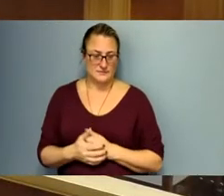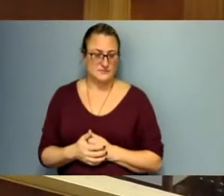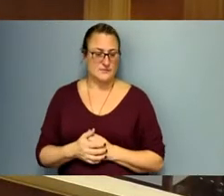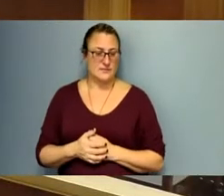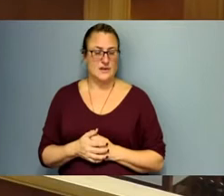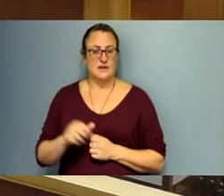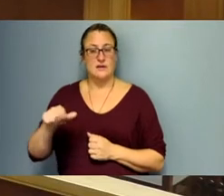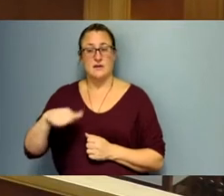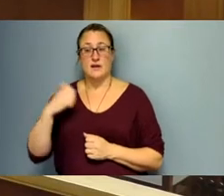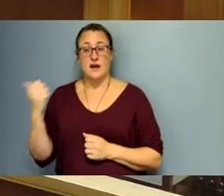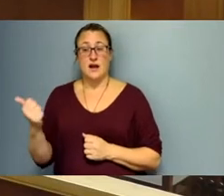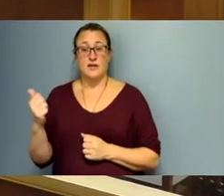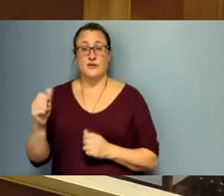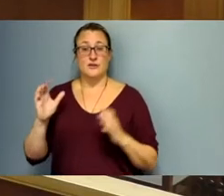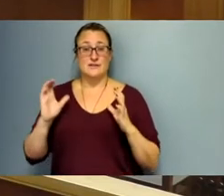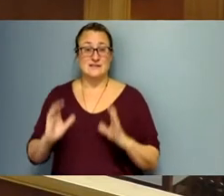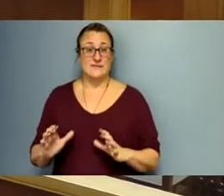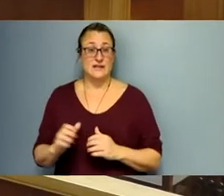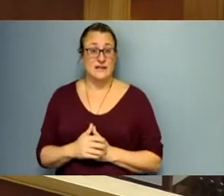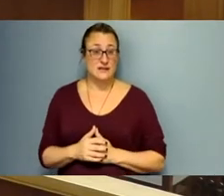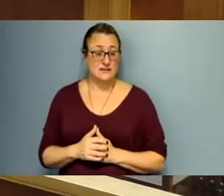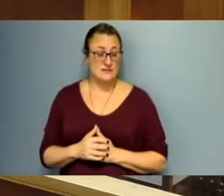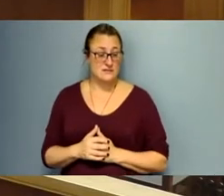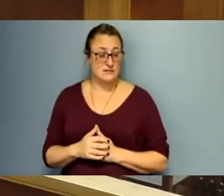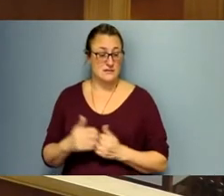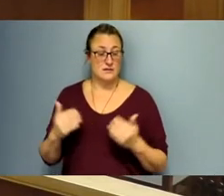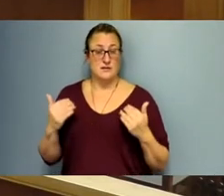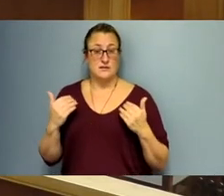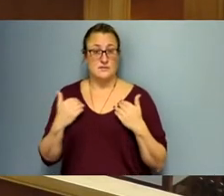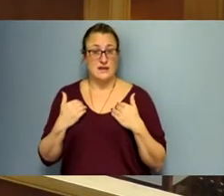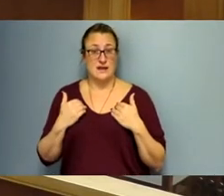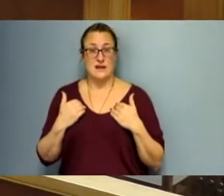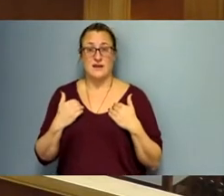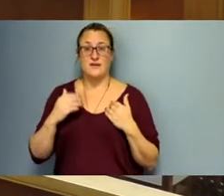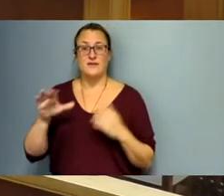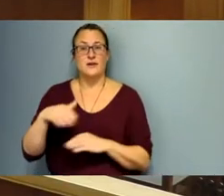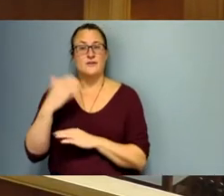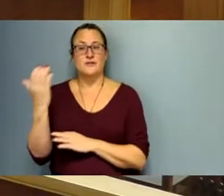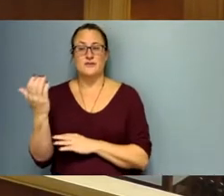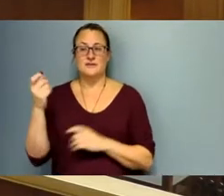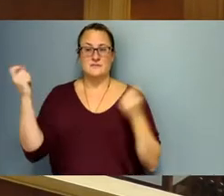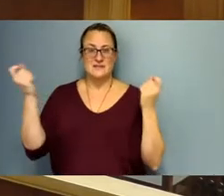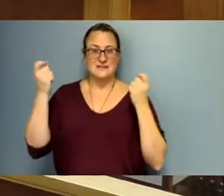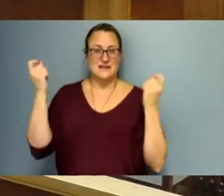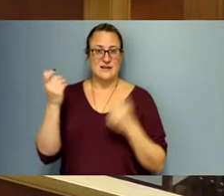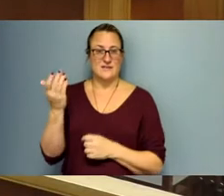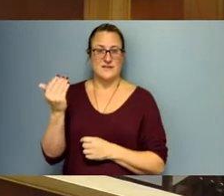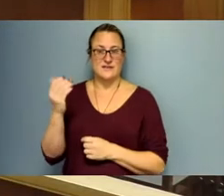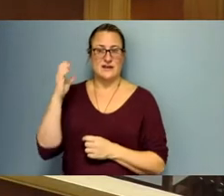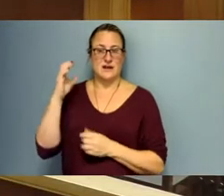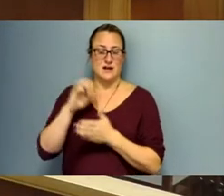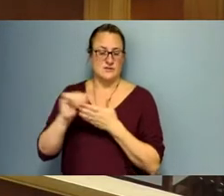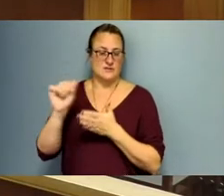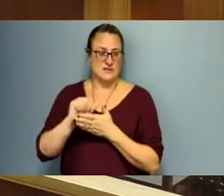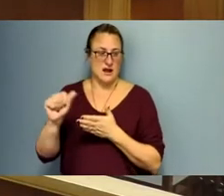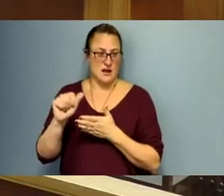Other civics, do we have the Christmas gala for $1,500, do all-time fishers for $1,500.